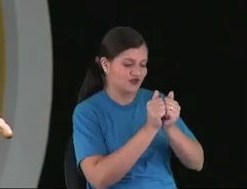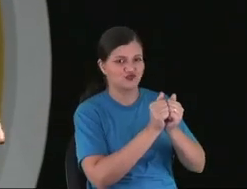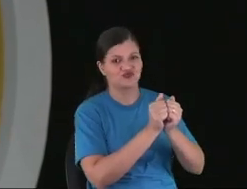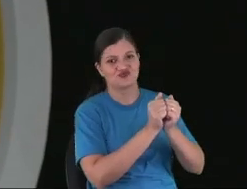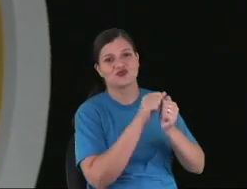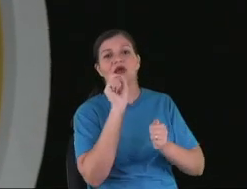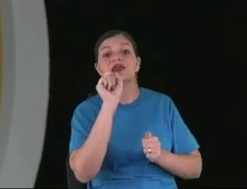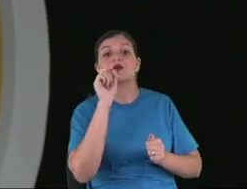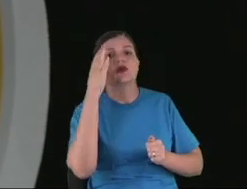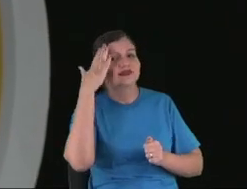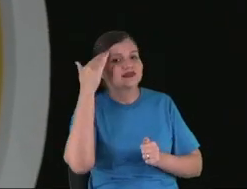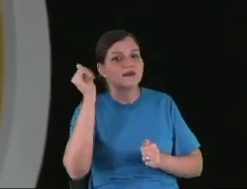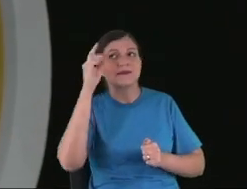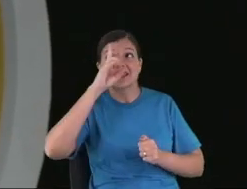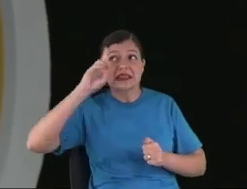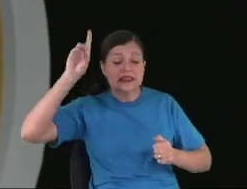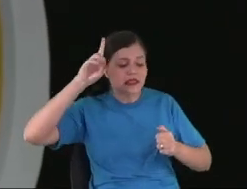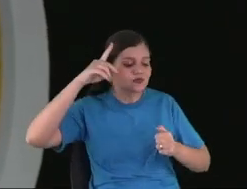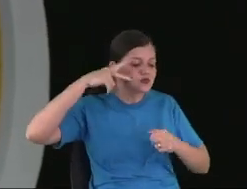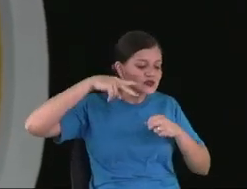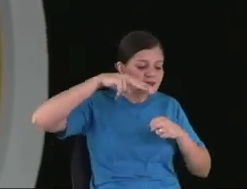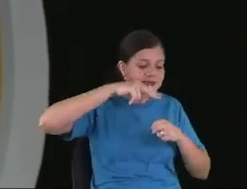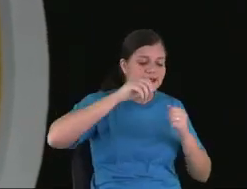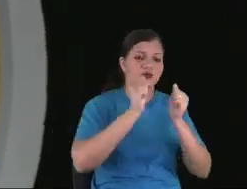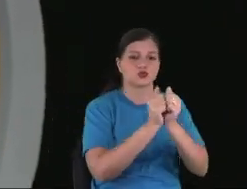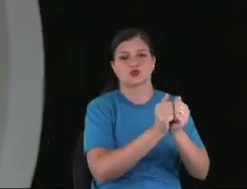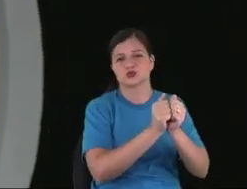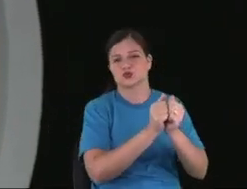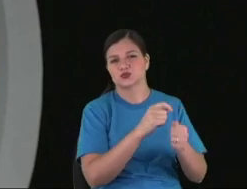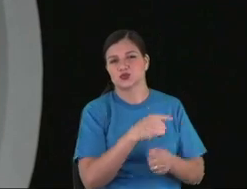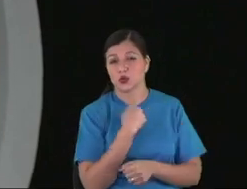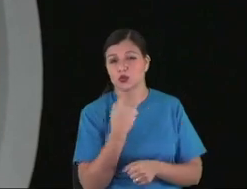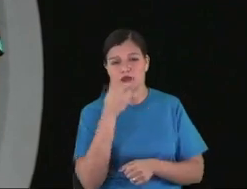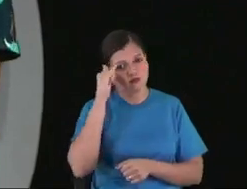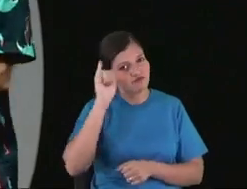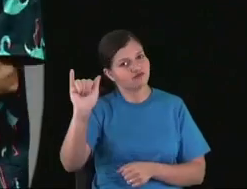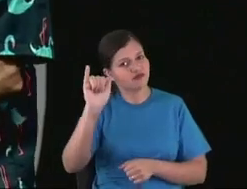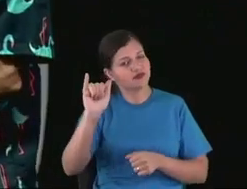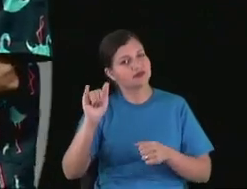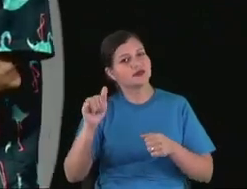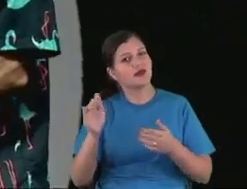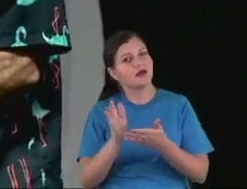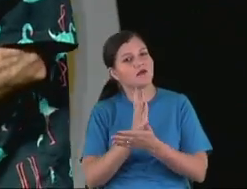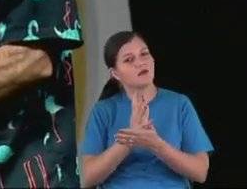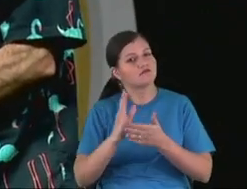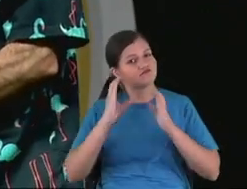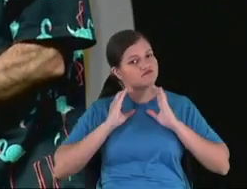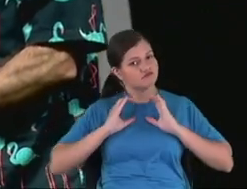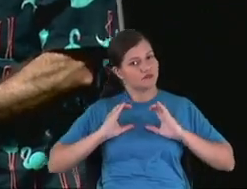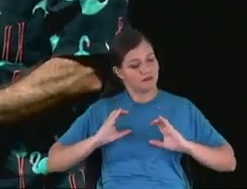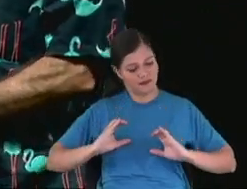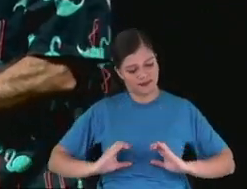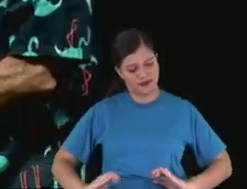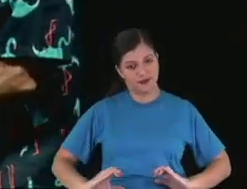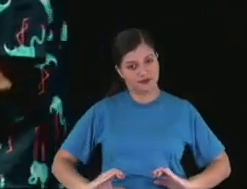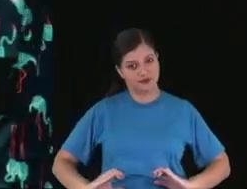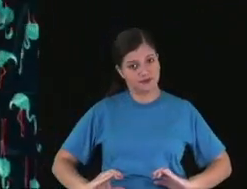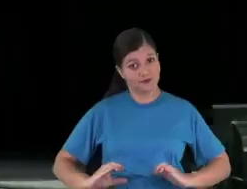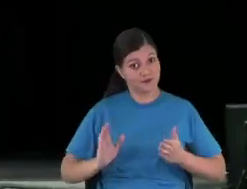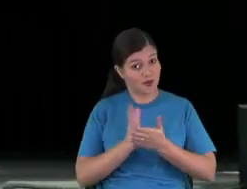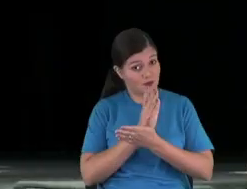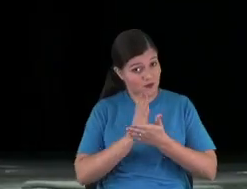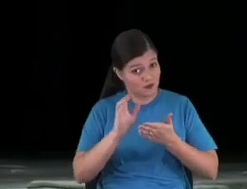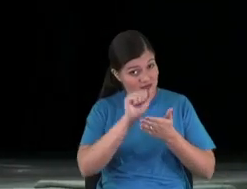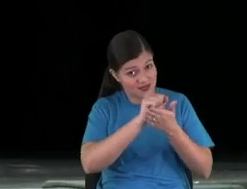And you know that he needs to know that God is there to avoid some bad kind